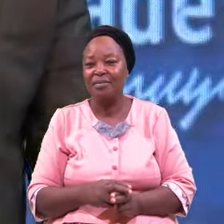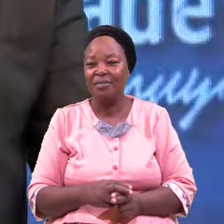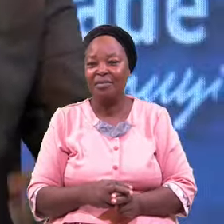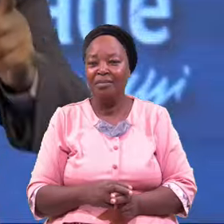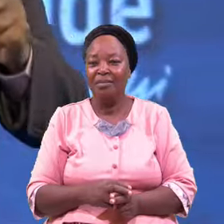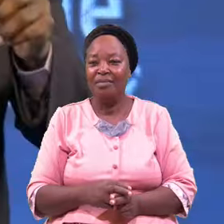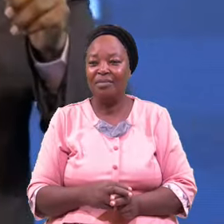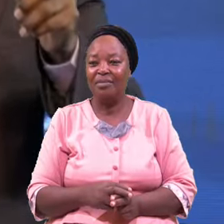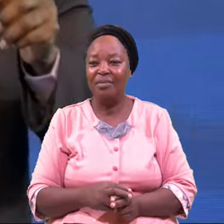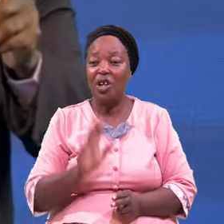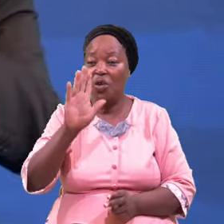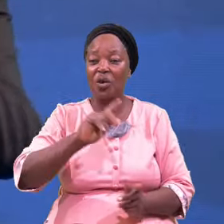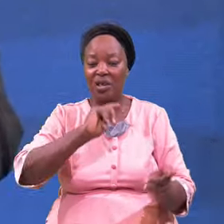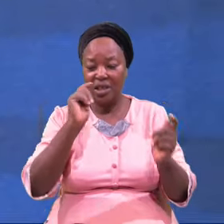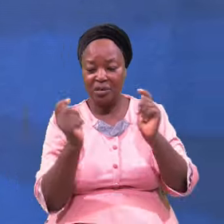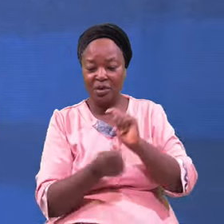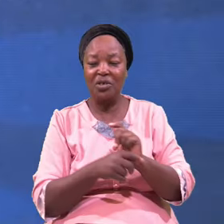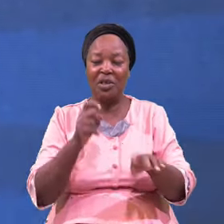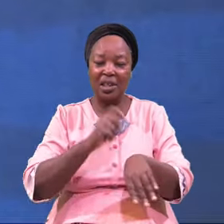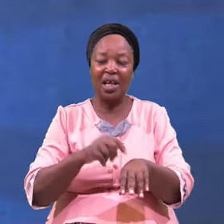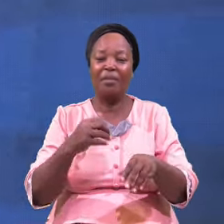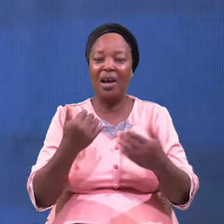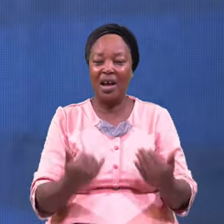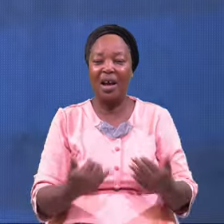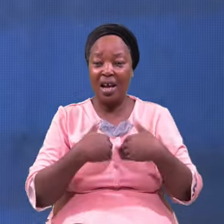Your Transformation Time Has Now Come